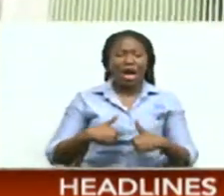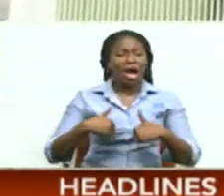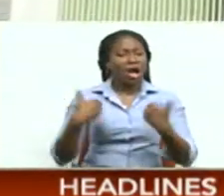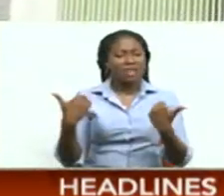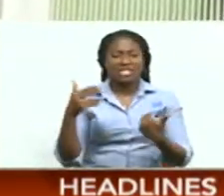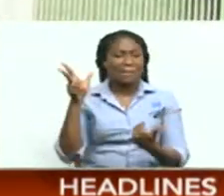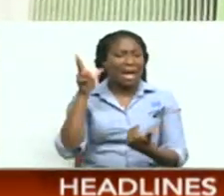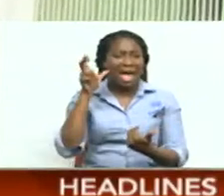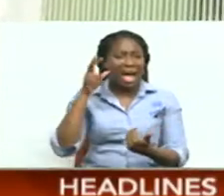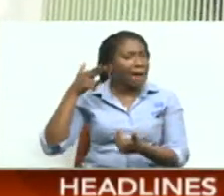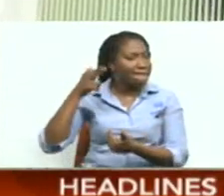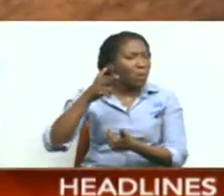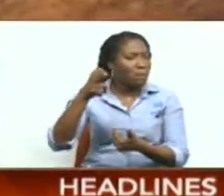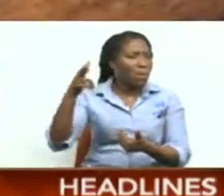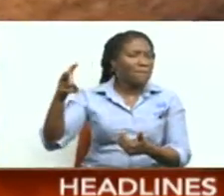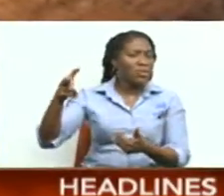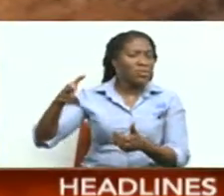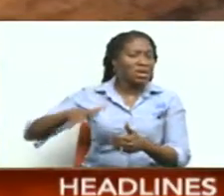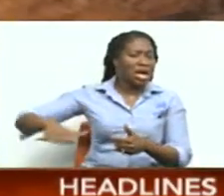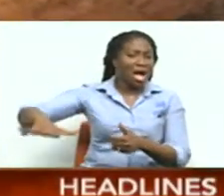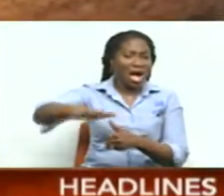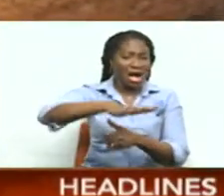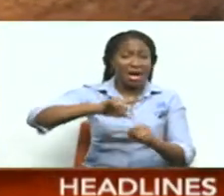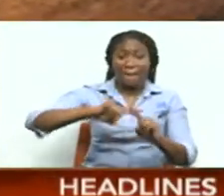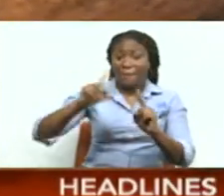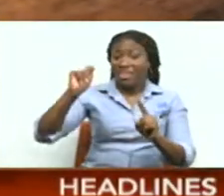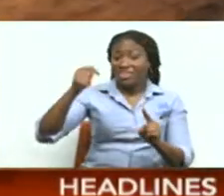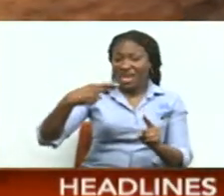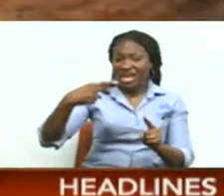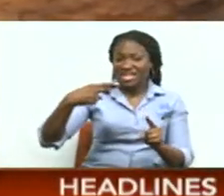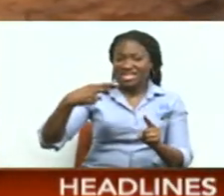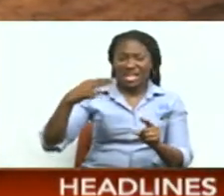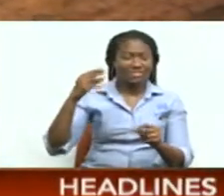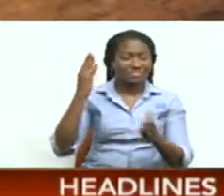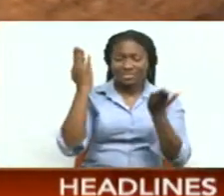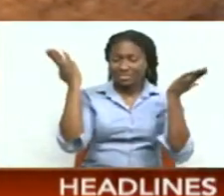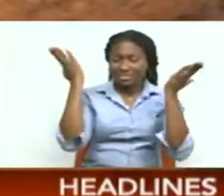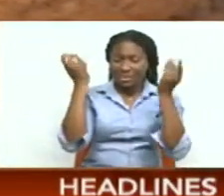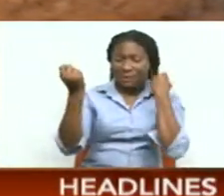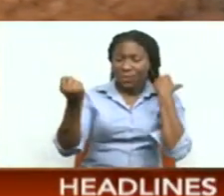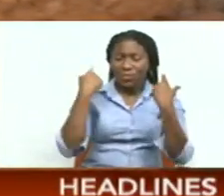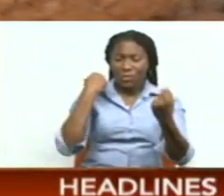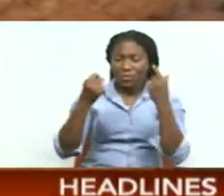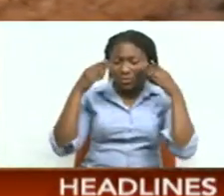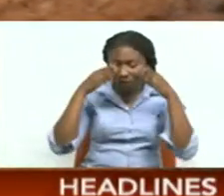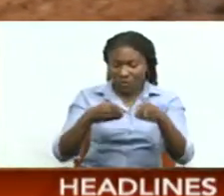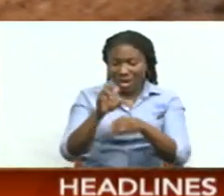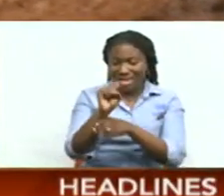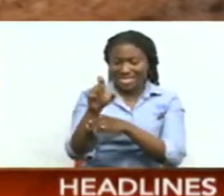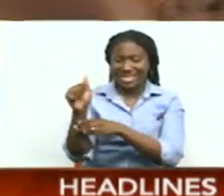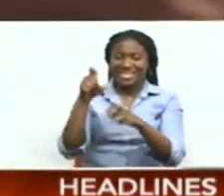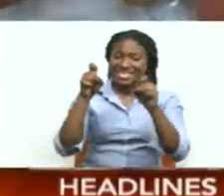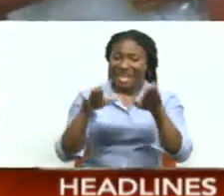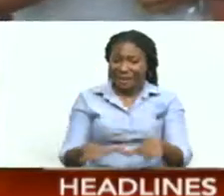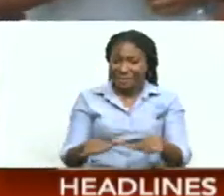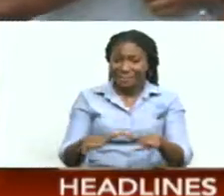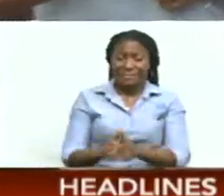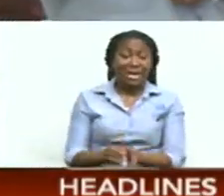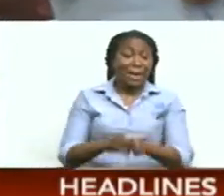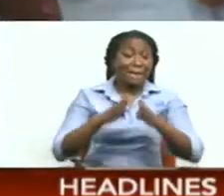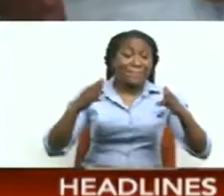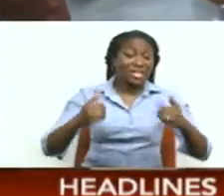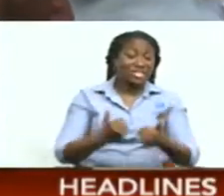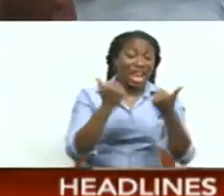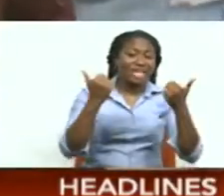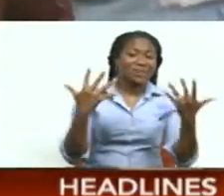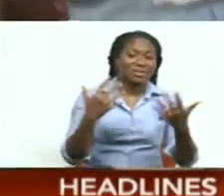hearing gunshots in the neighborhood. But on Thursday, they blocked out all the noise to focus on their essay examination. The biggest challenge of the